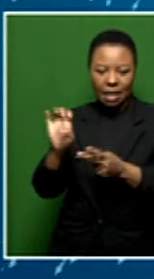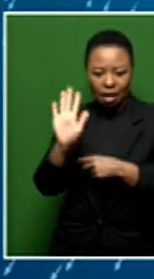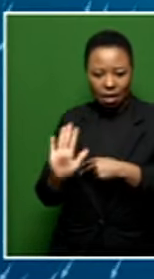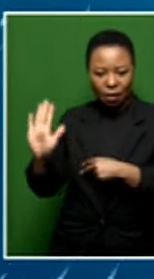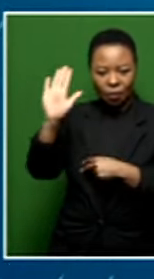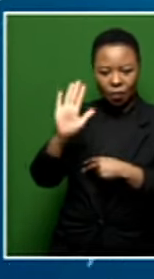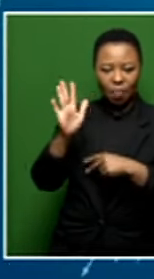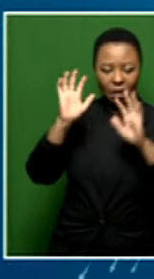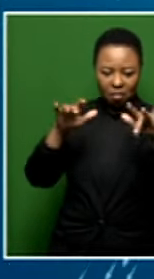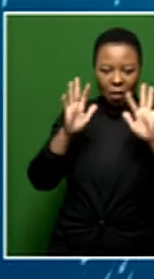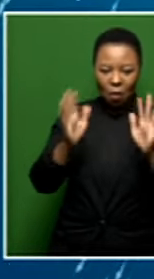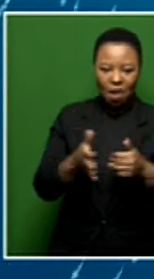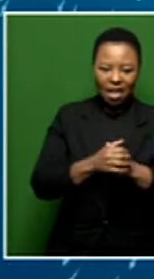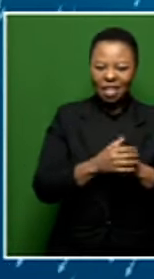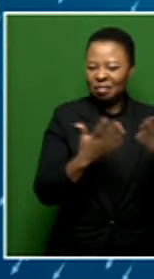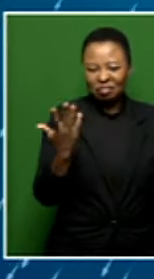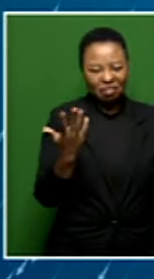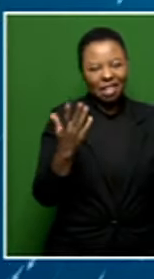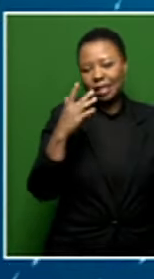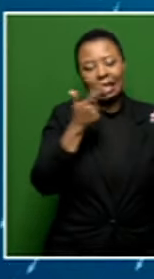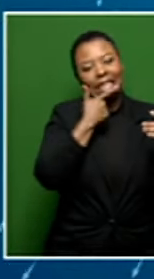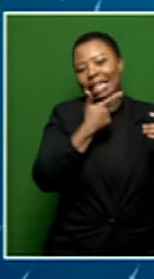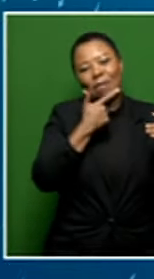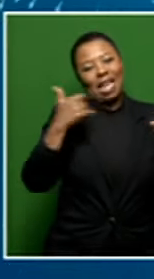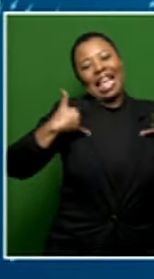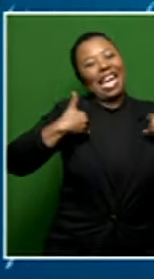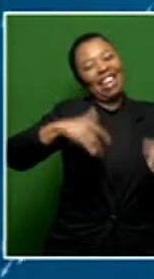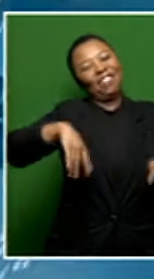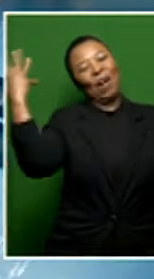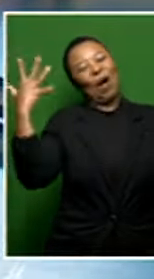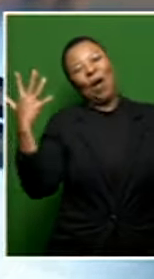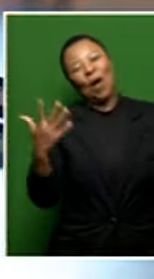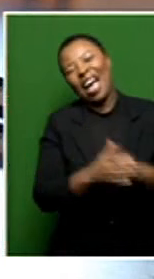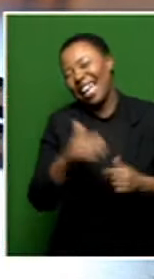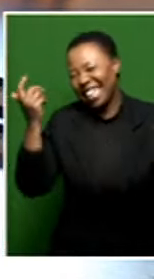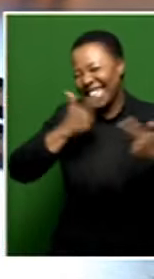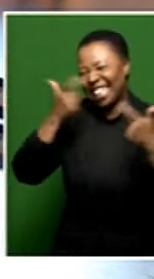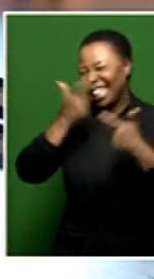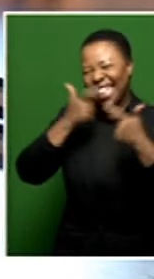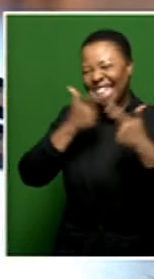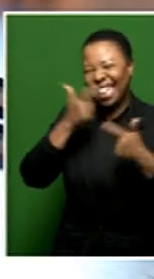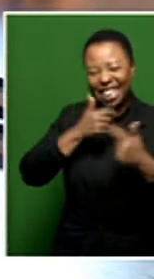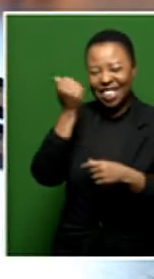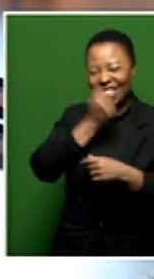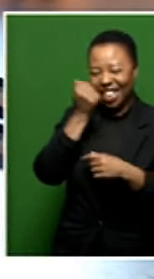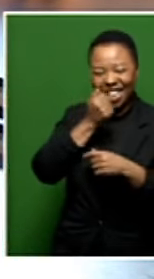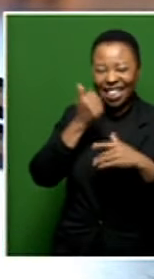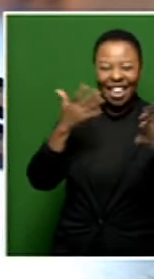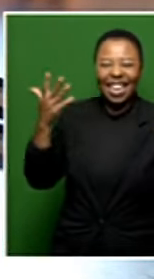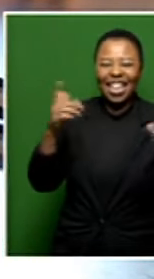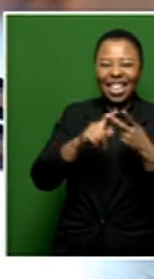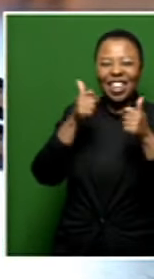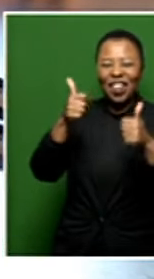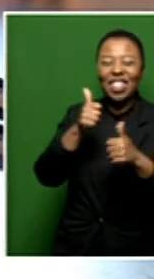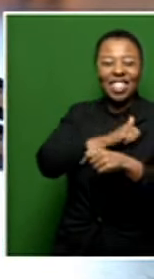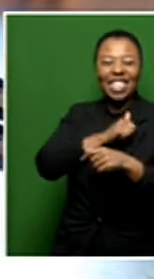so that's the December is concert none of that unfortunately but the good news is